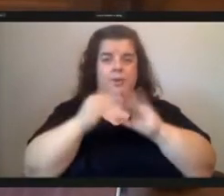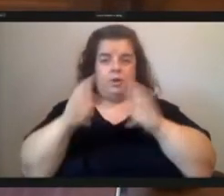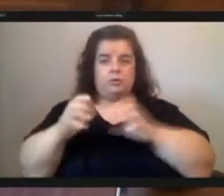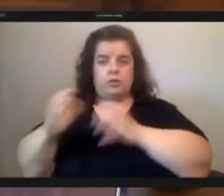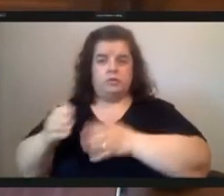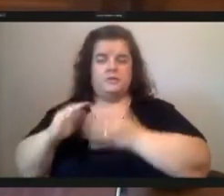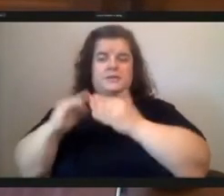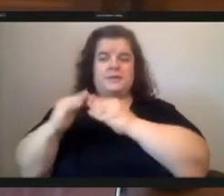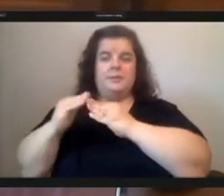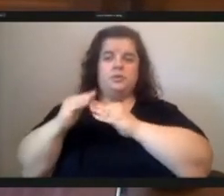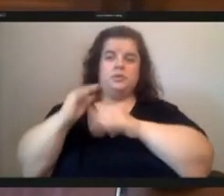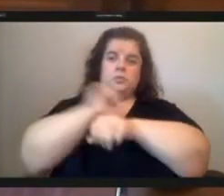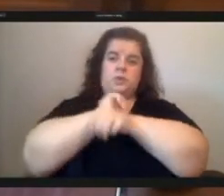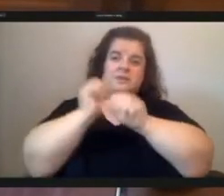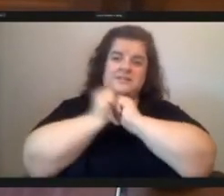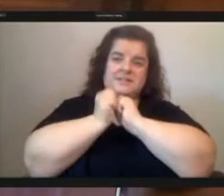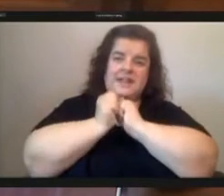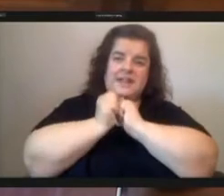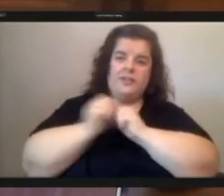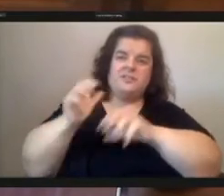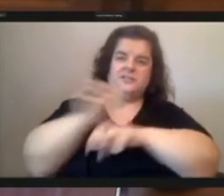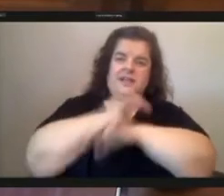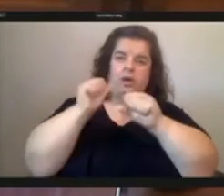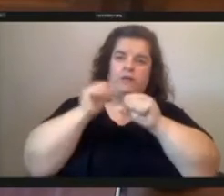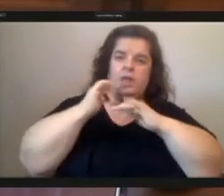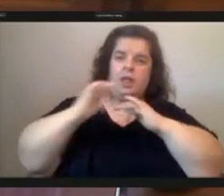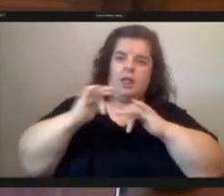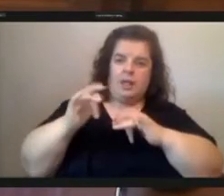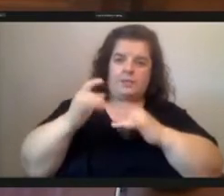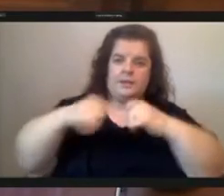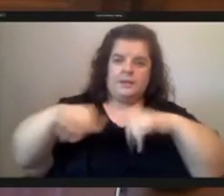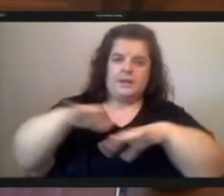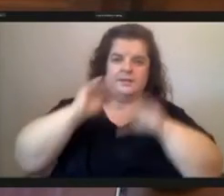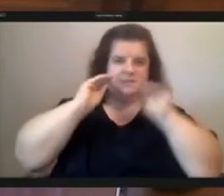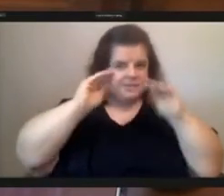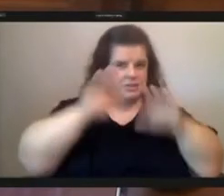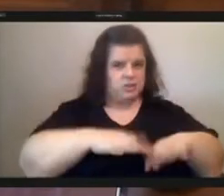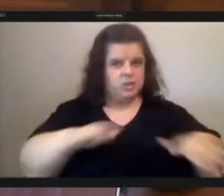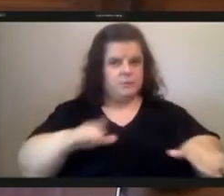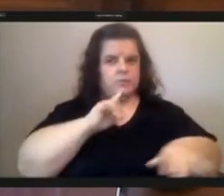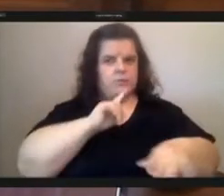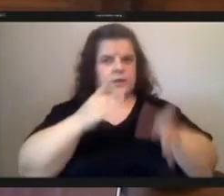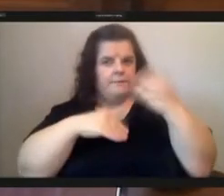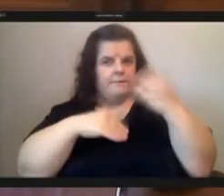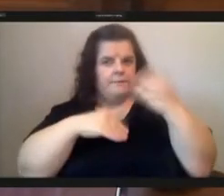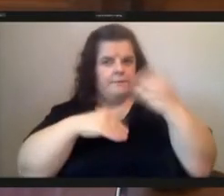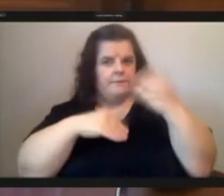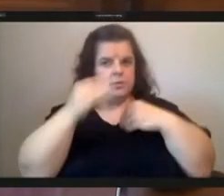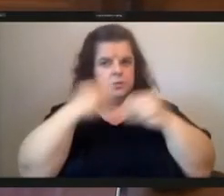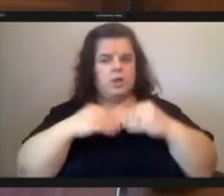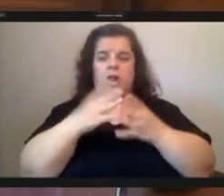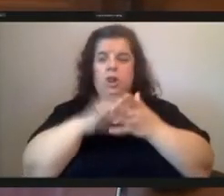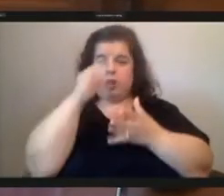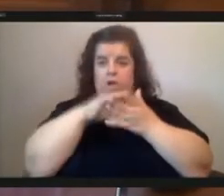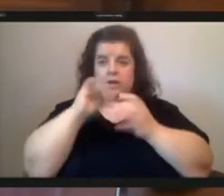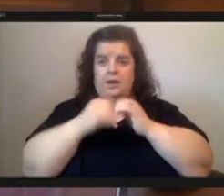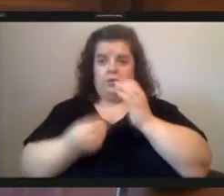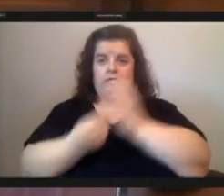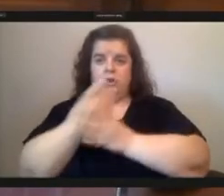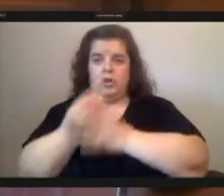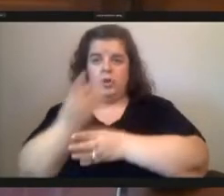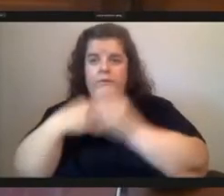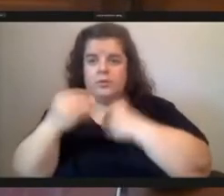other to reclaim abandoned lots working with children teaching them about real nutrition learning how to grow food and giving them safe spaces in neighborhoods